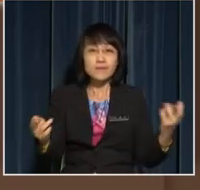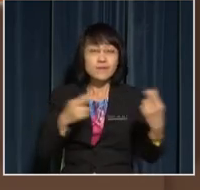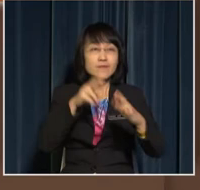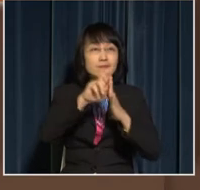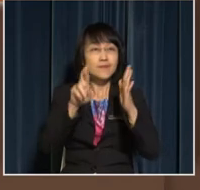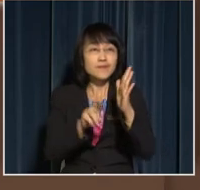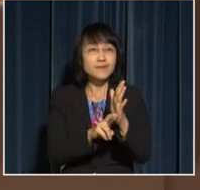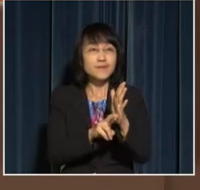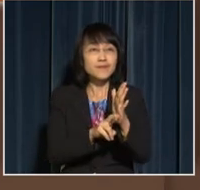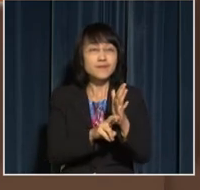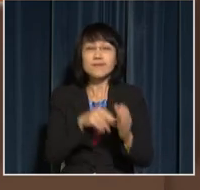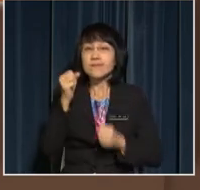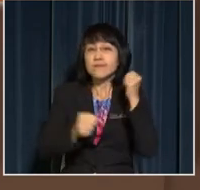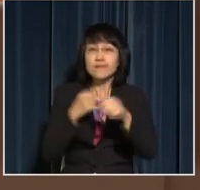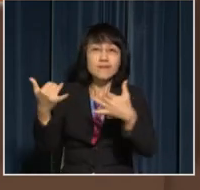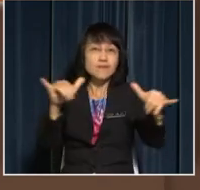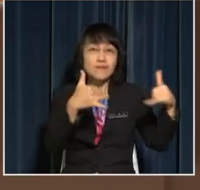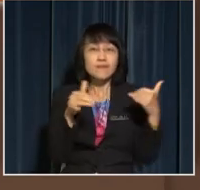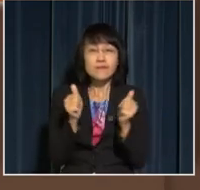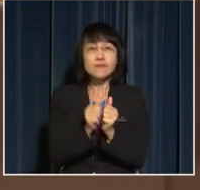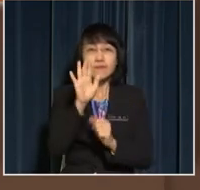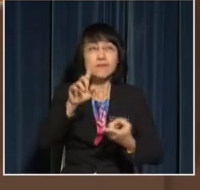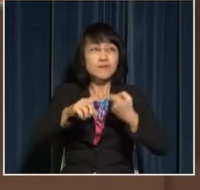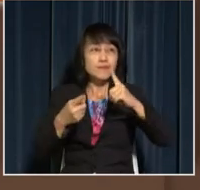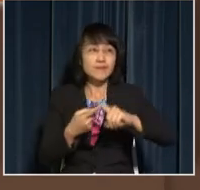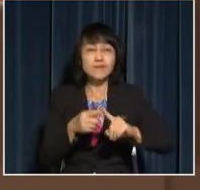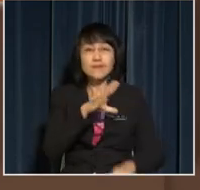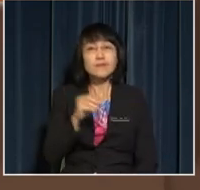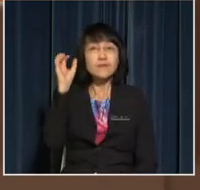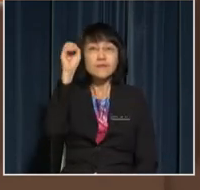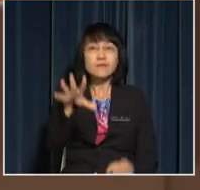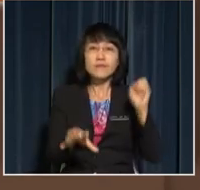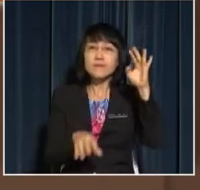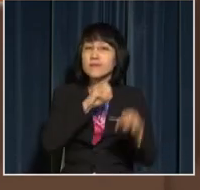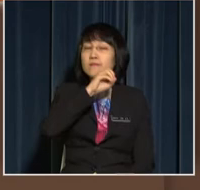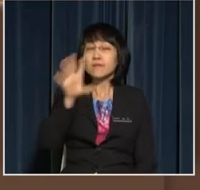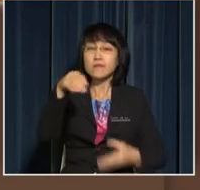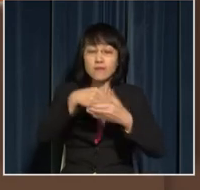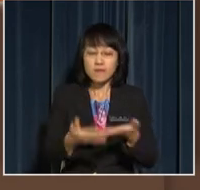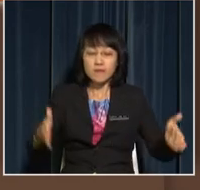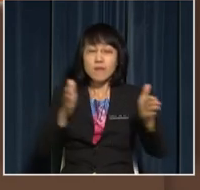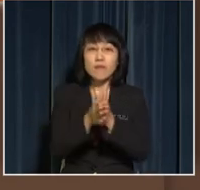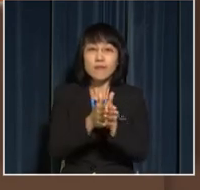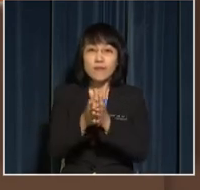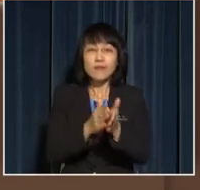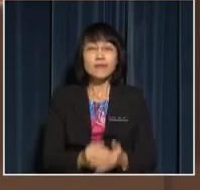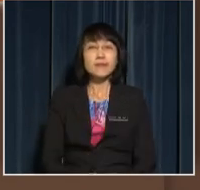Rules like running and playing with your friends and throwing rubbish into the sink?